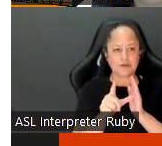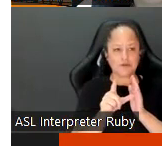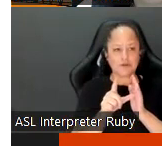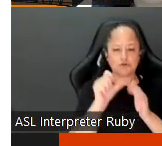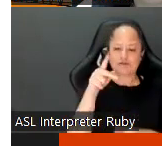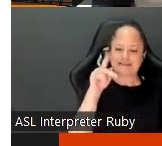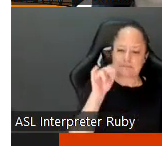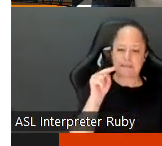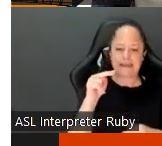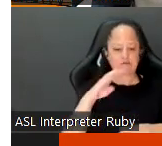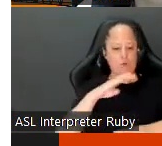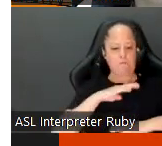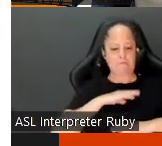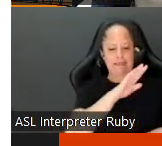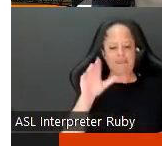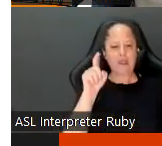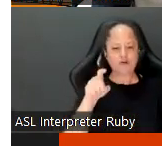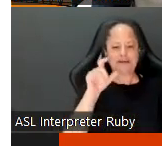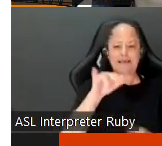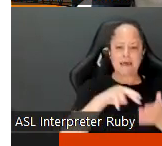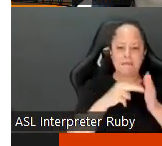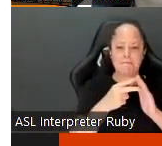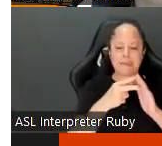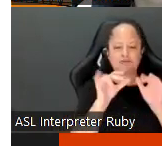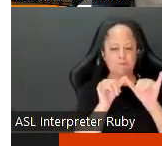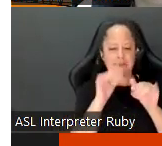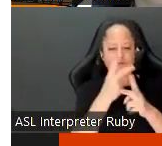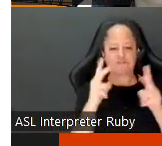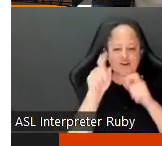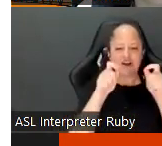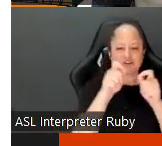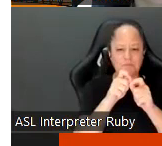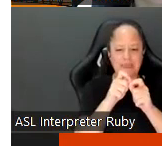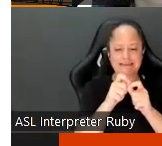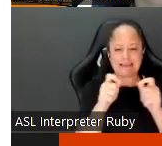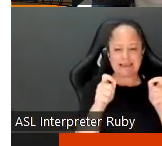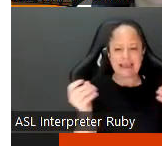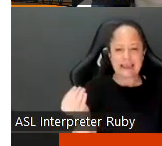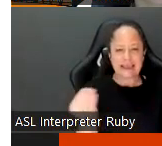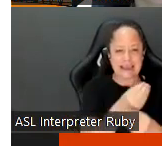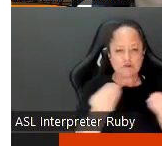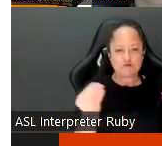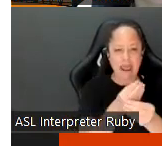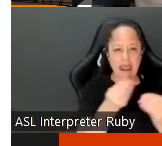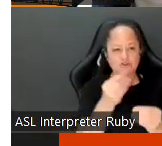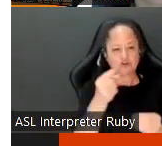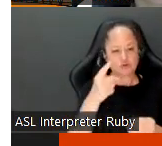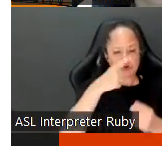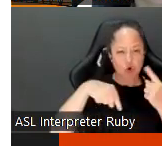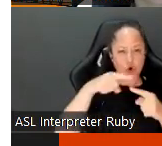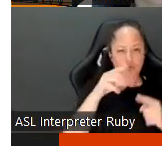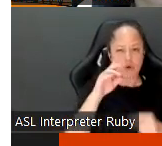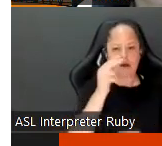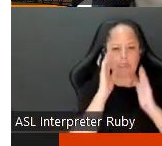it to meet their needs these are meant to measure very specific things like interactions like if you if you've been going around the